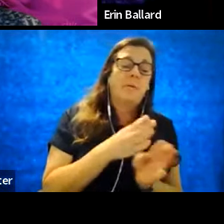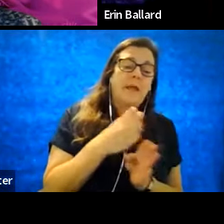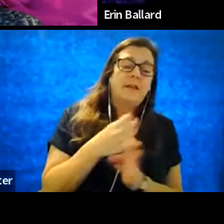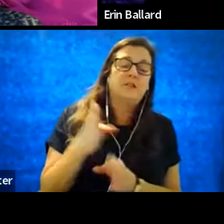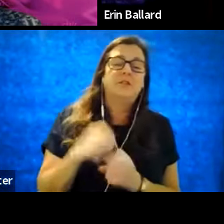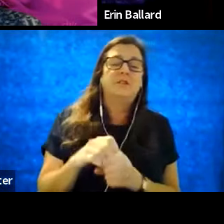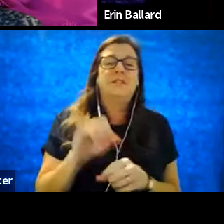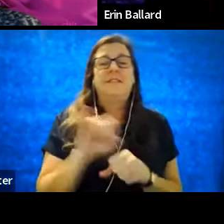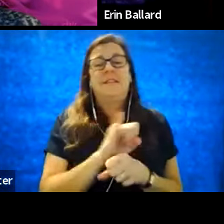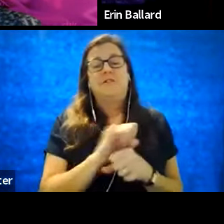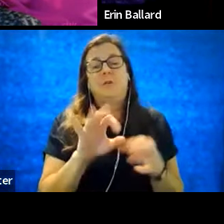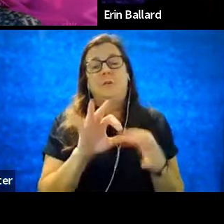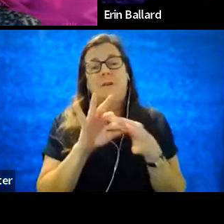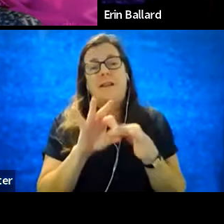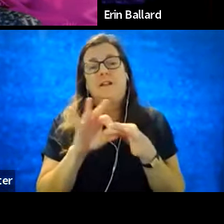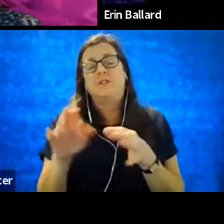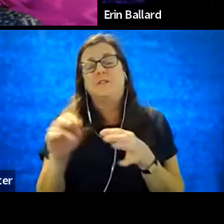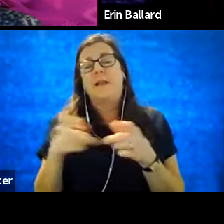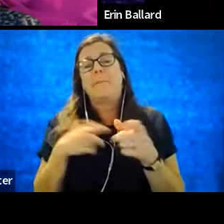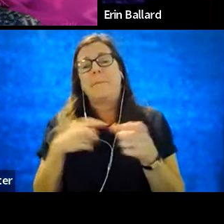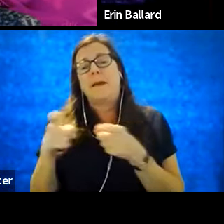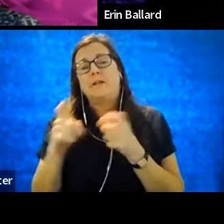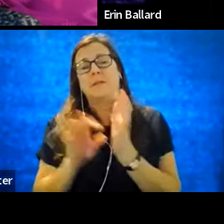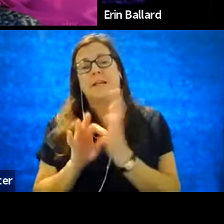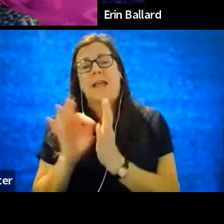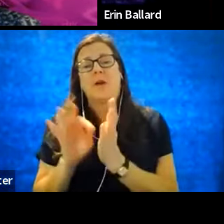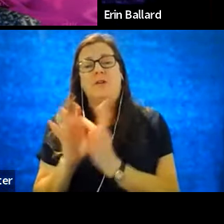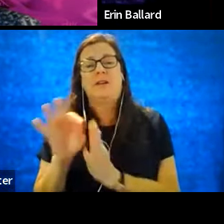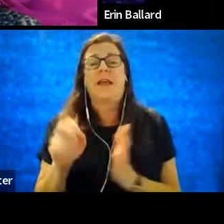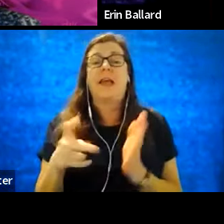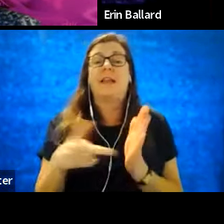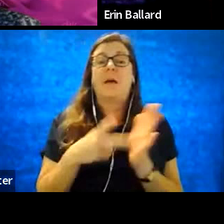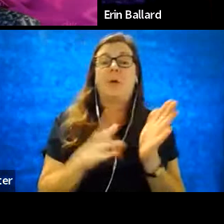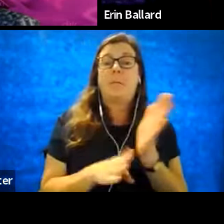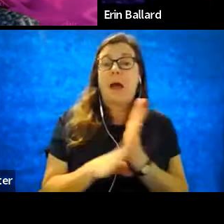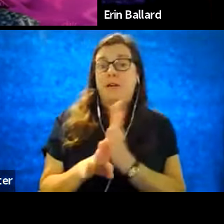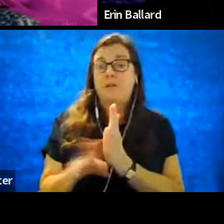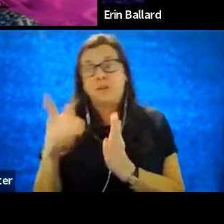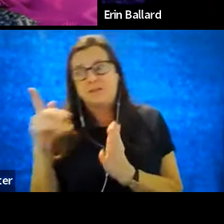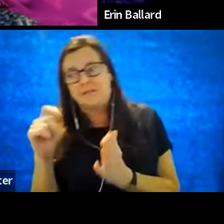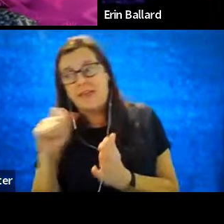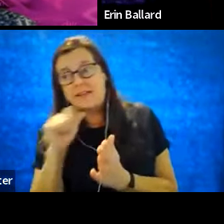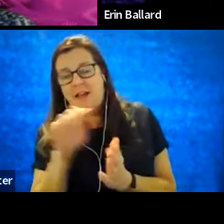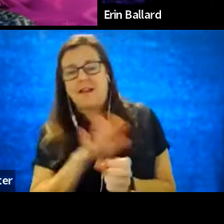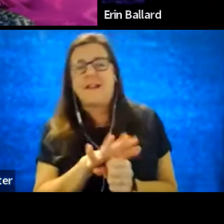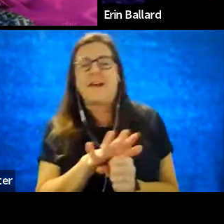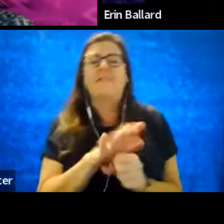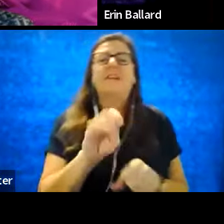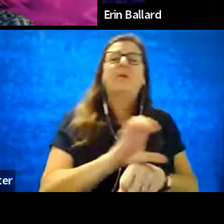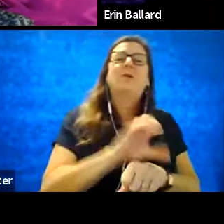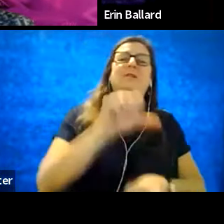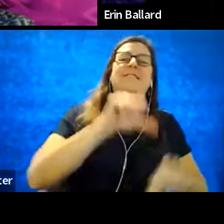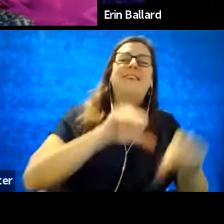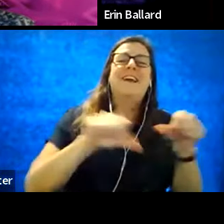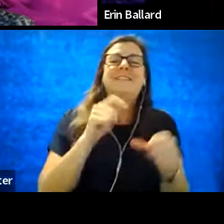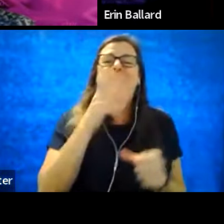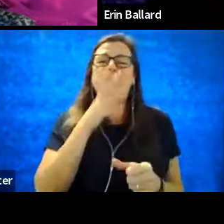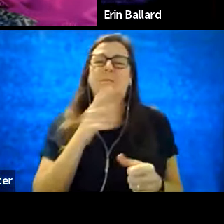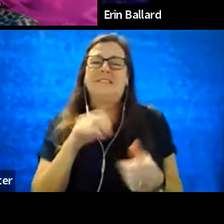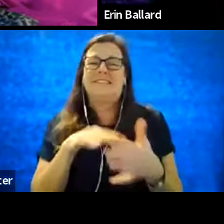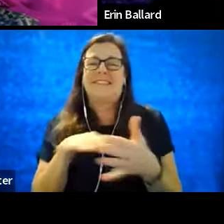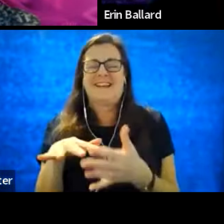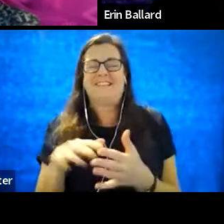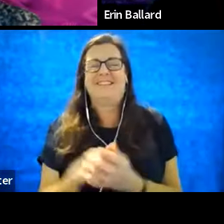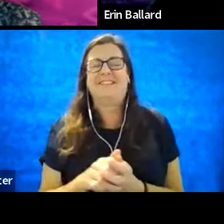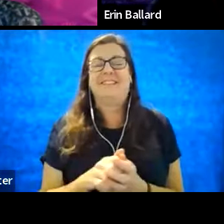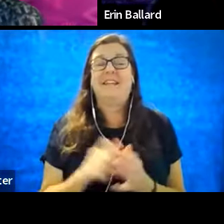and management accounting and double minors, because if that's not enough, in computer science and women's studies. At